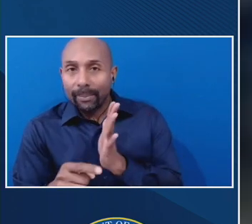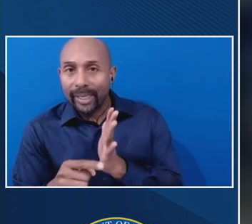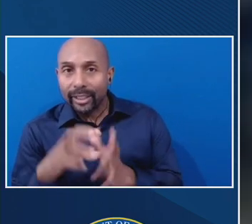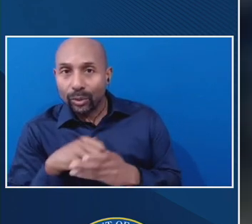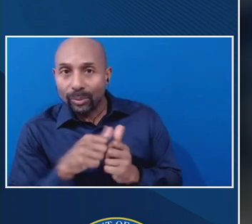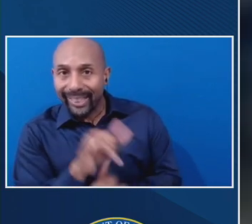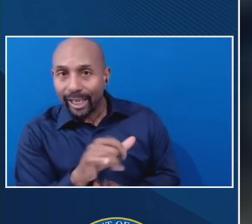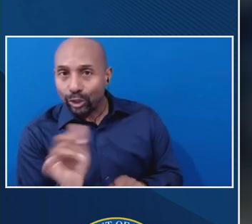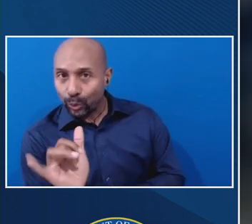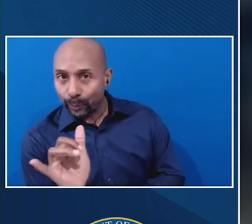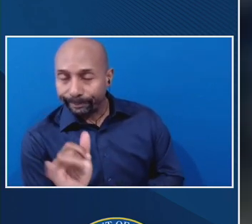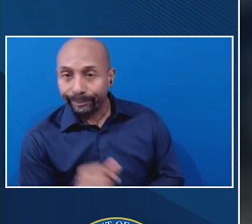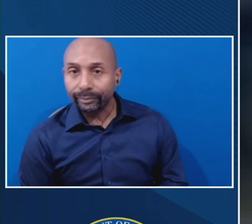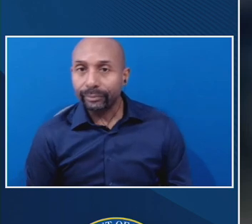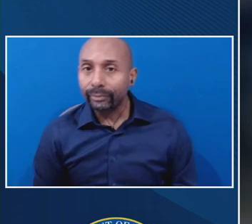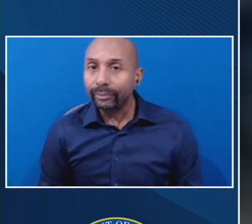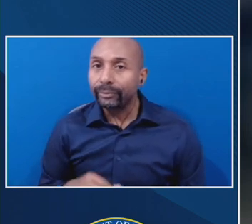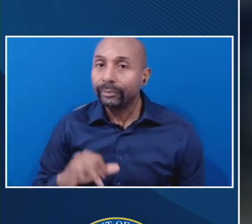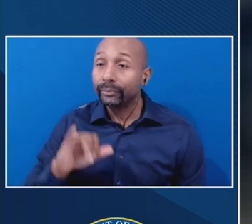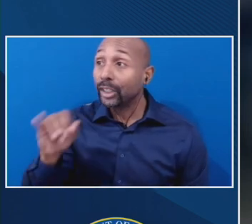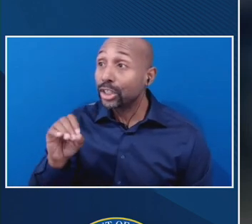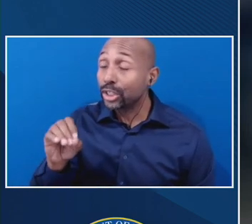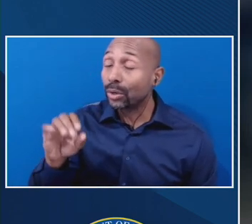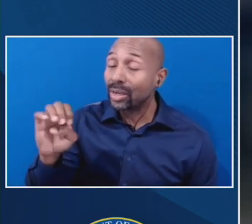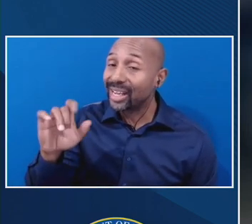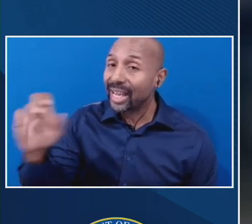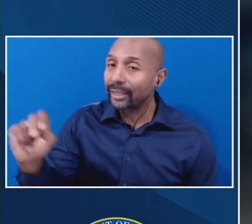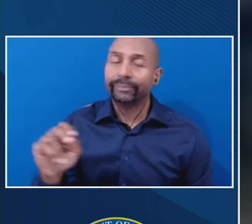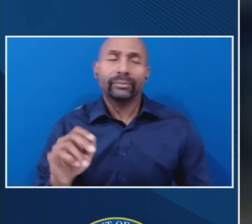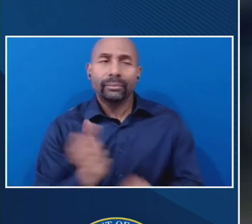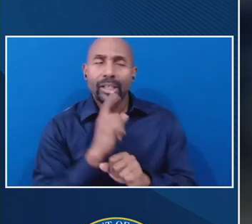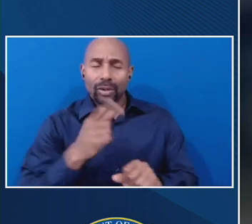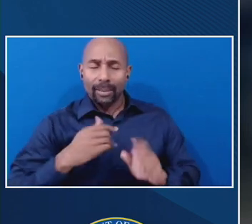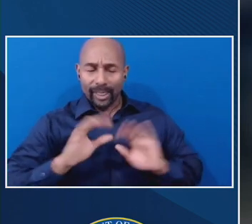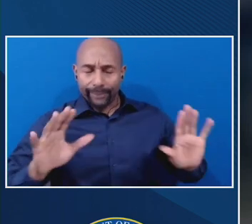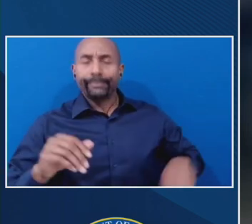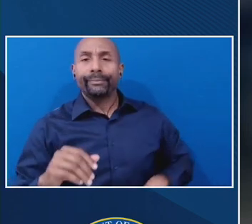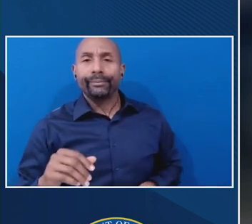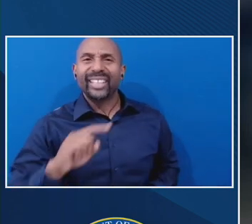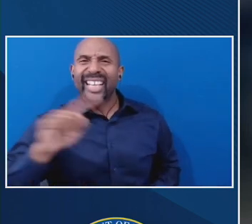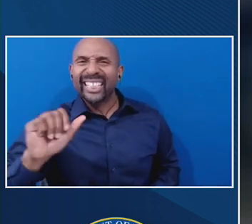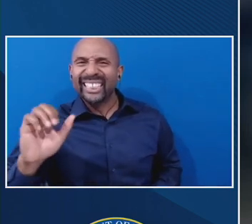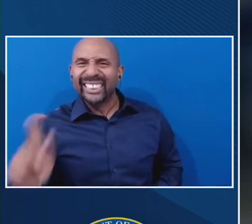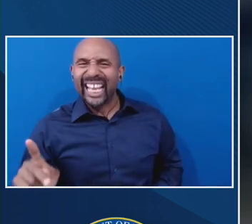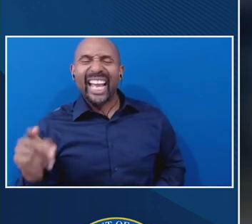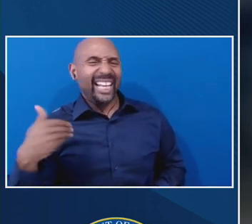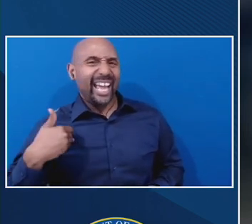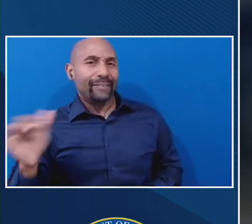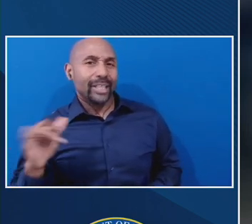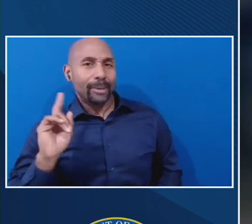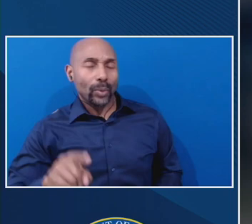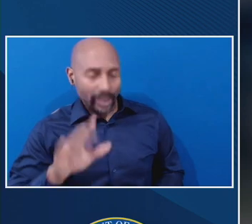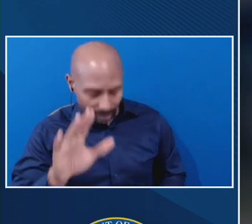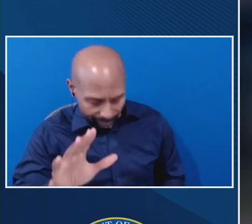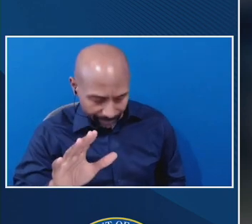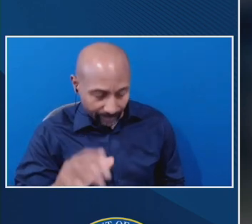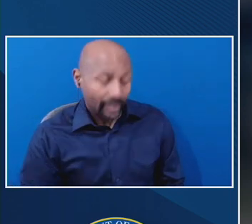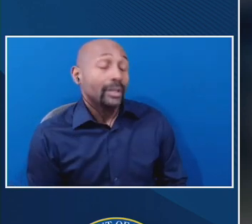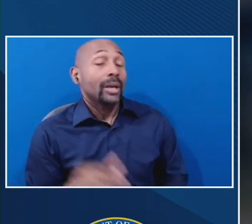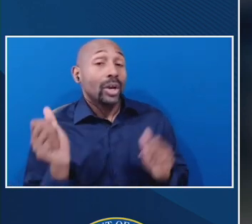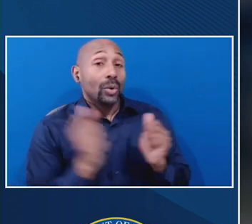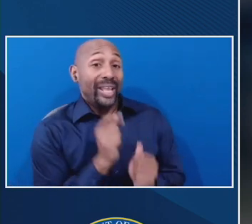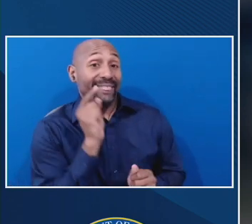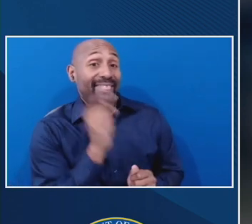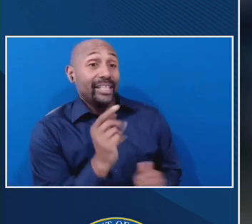just so that I fully understand, uh, and I know Zach, um, also posed this question. Uh, so what we're doing in this instance